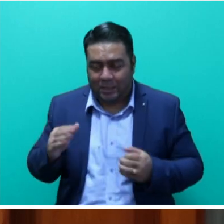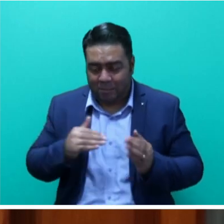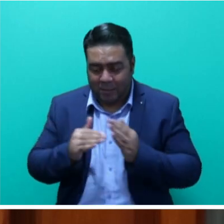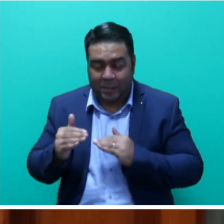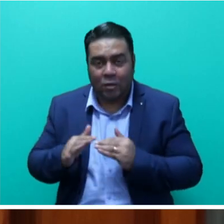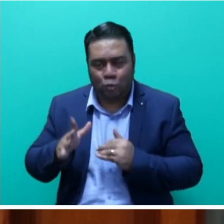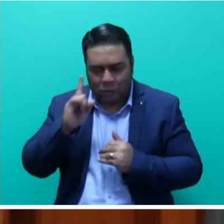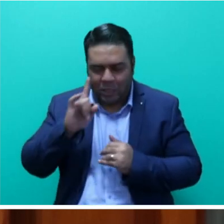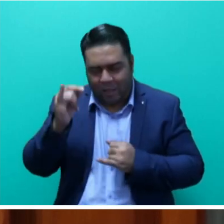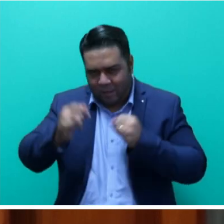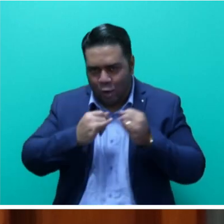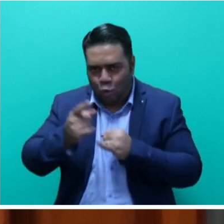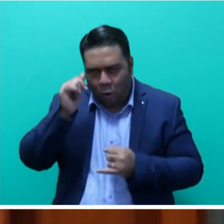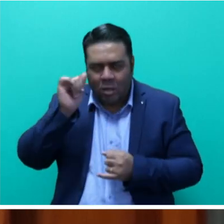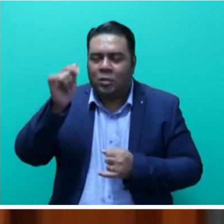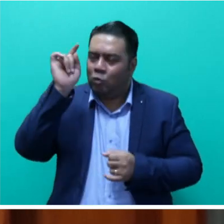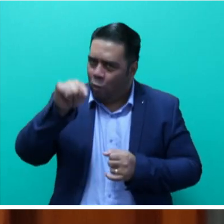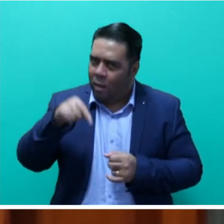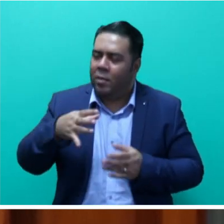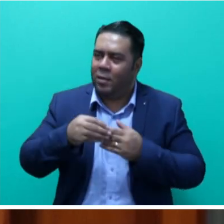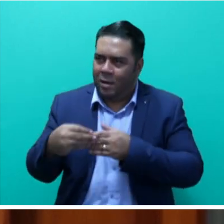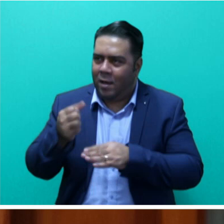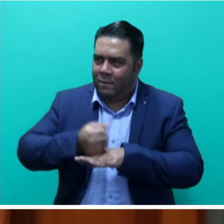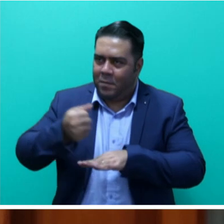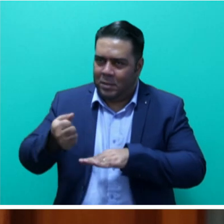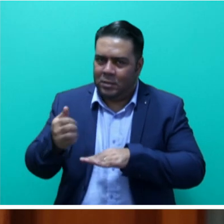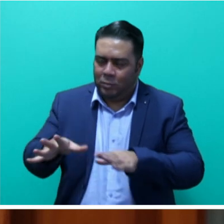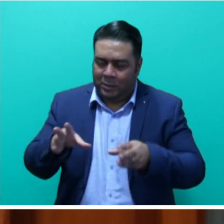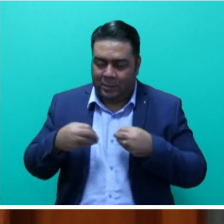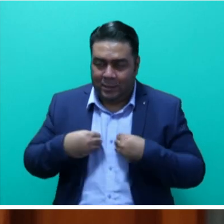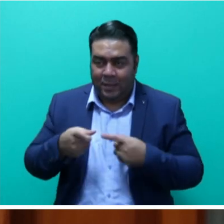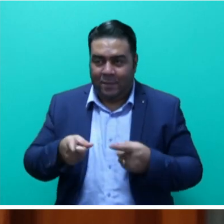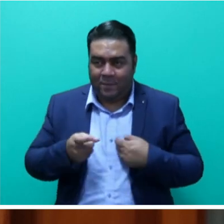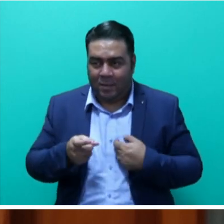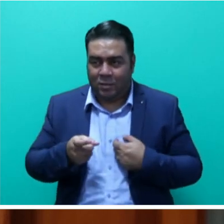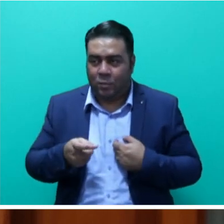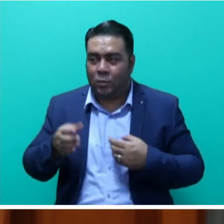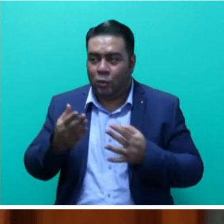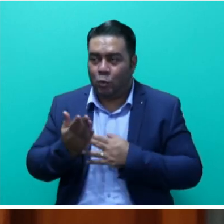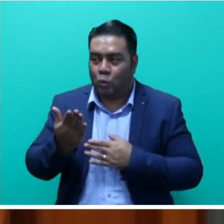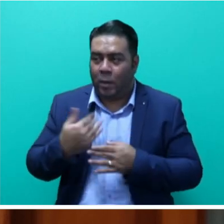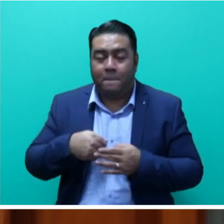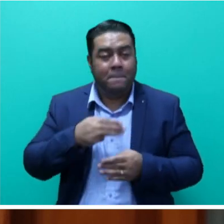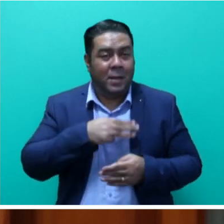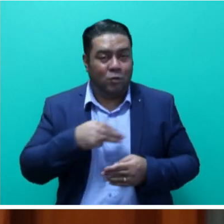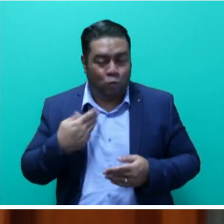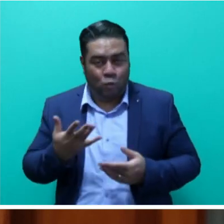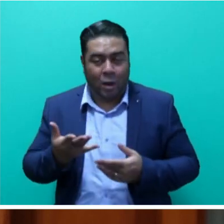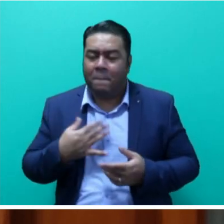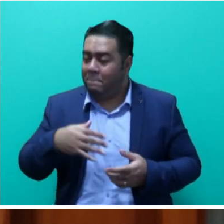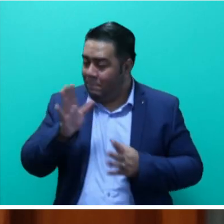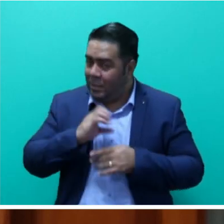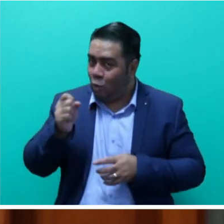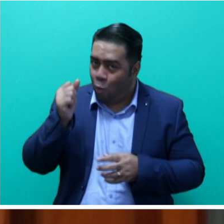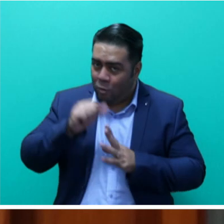recognition, leading to the government receiving an invite to the ministerial conference. I must also